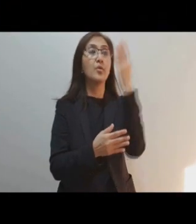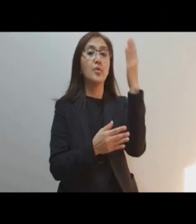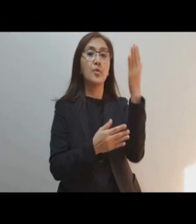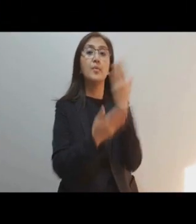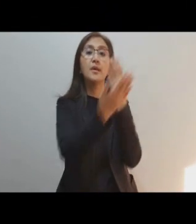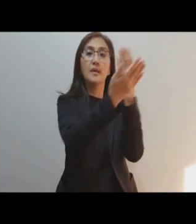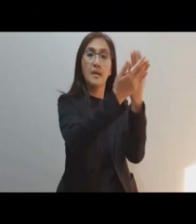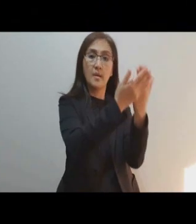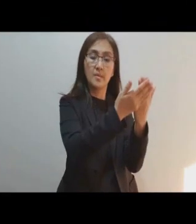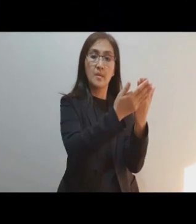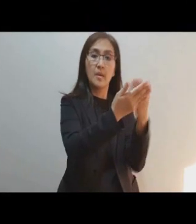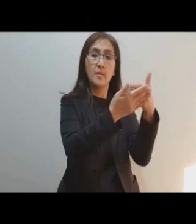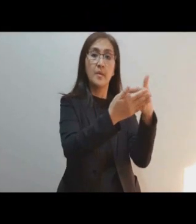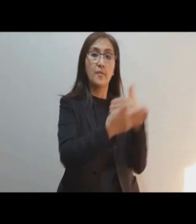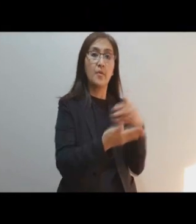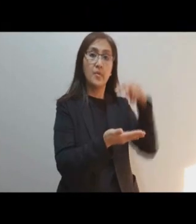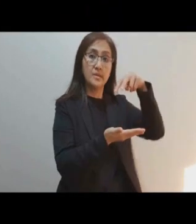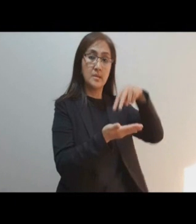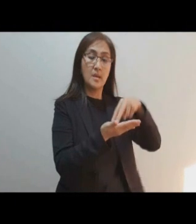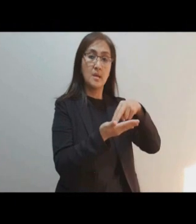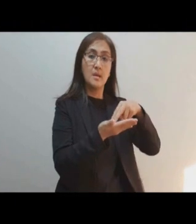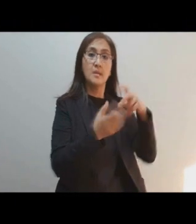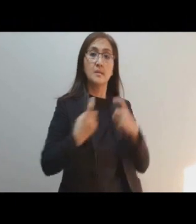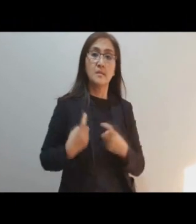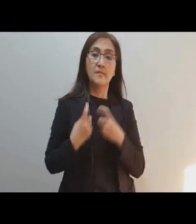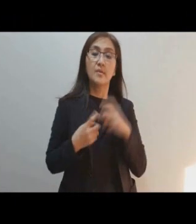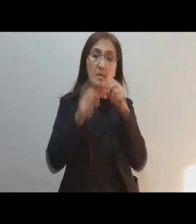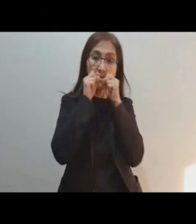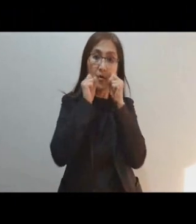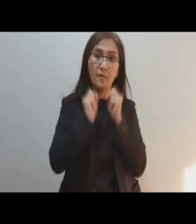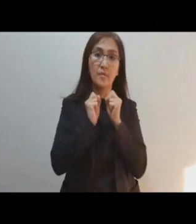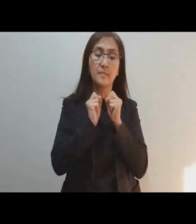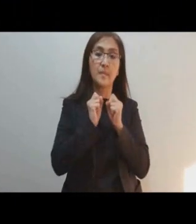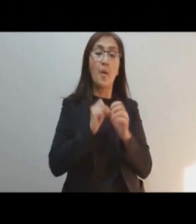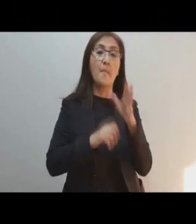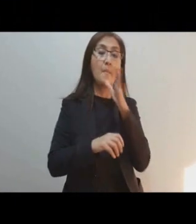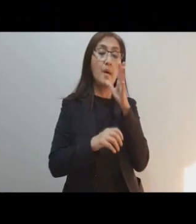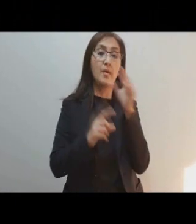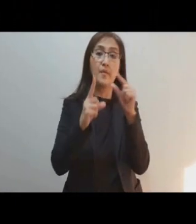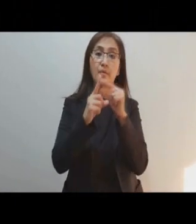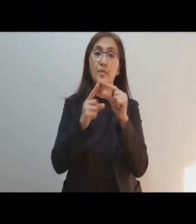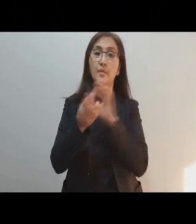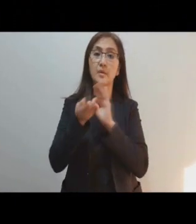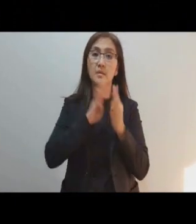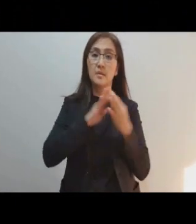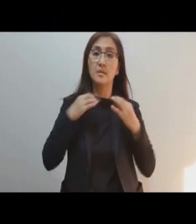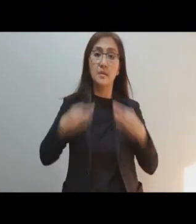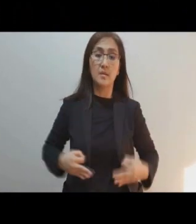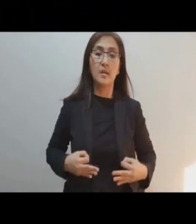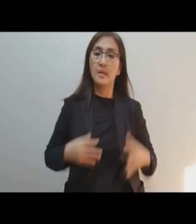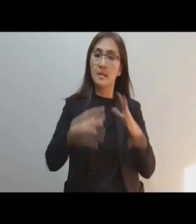To you we come, before you we stand, sinful and sorrowful. O Mother of the Word Incarnate,